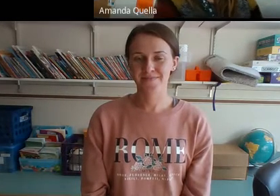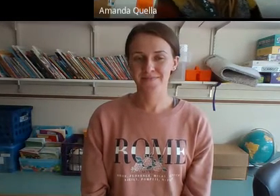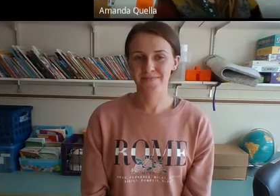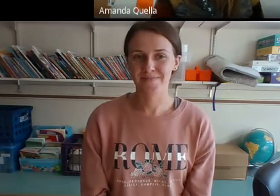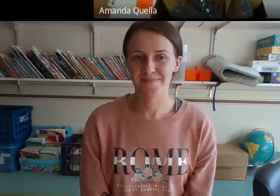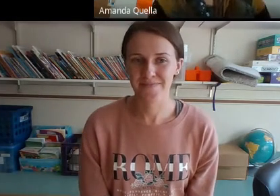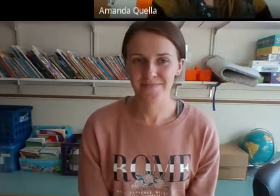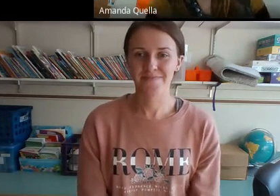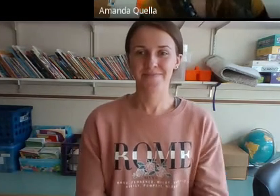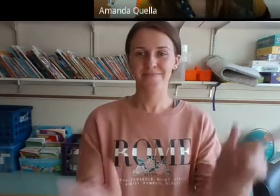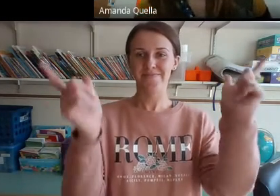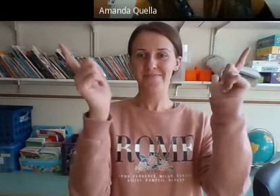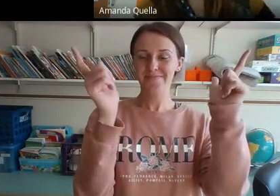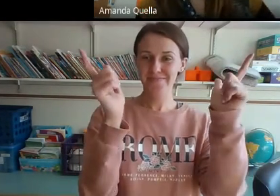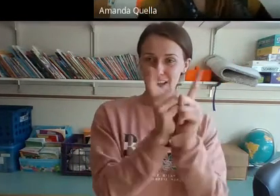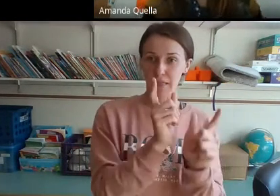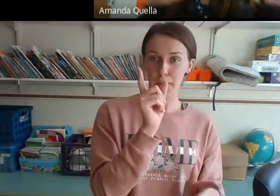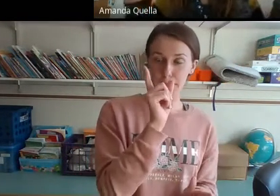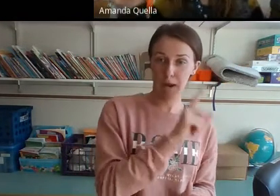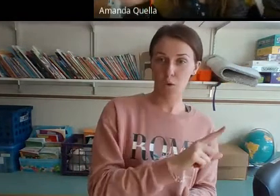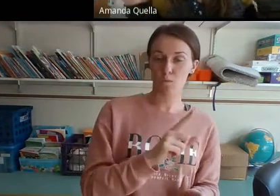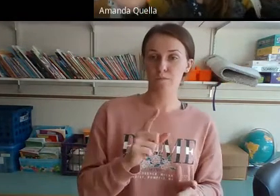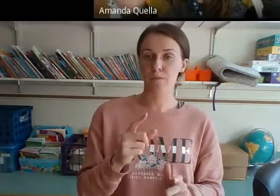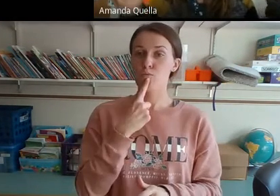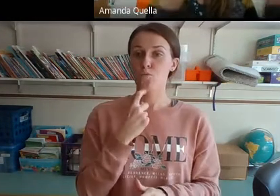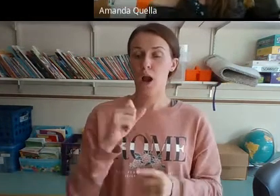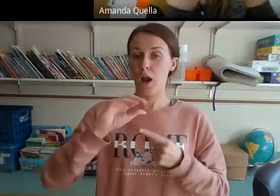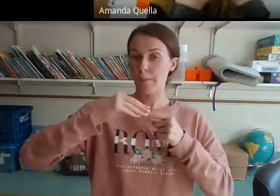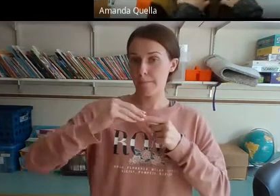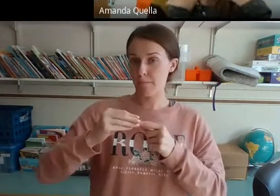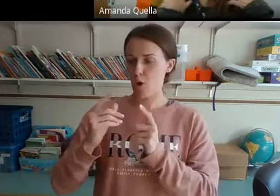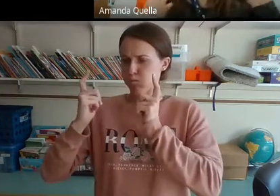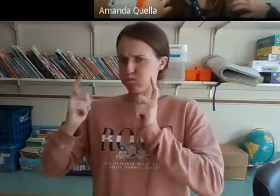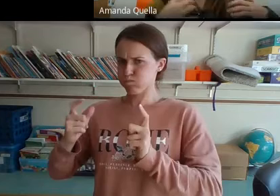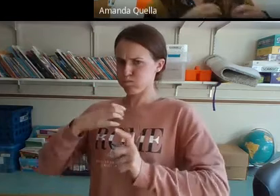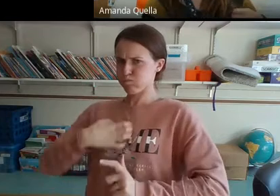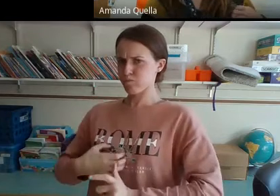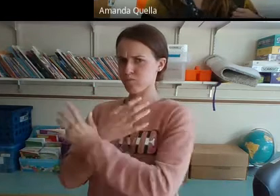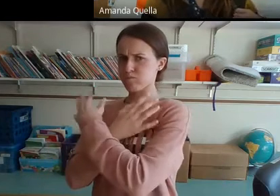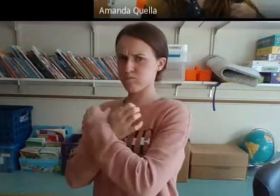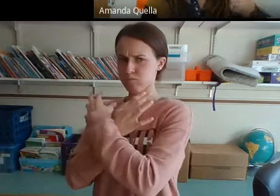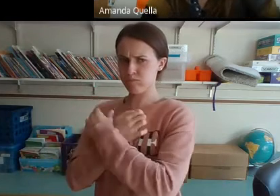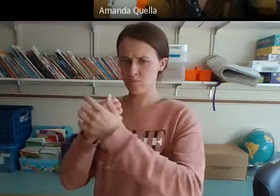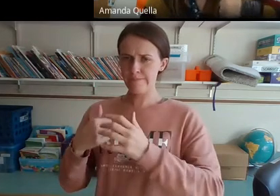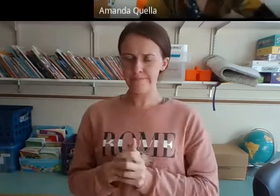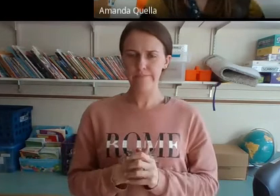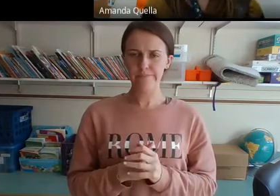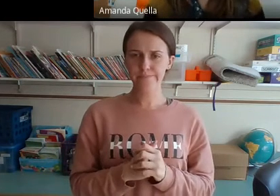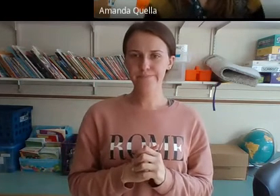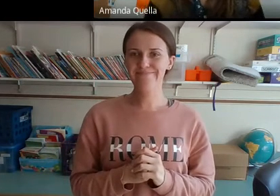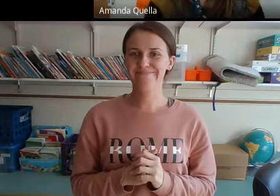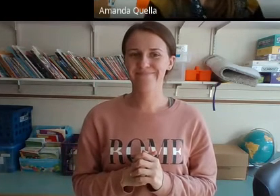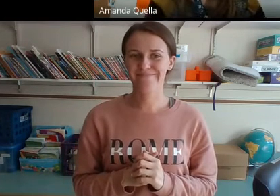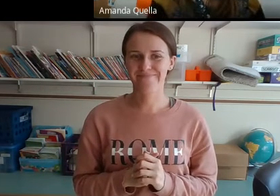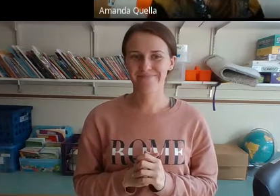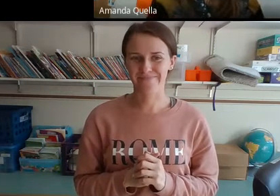The Little Mouse, The Red Ripe Strawberry and the Big Hungry Bear. It's by Dawn